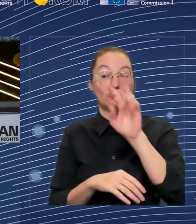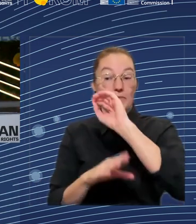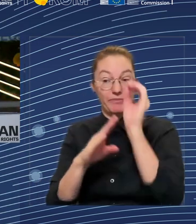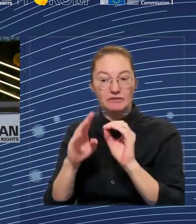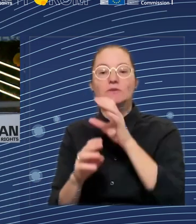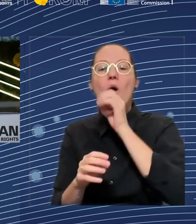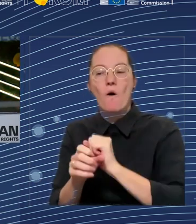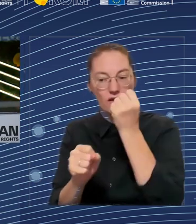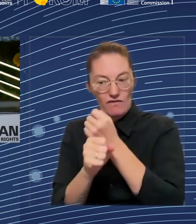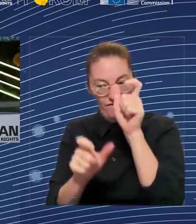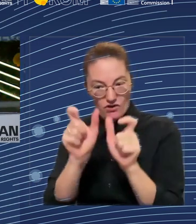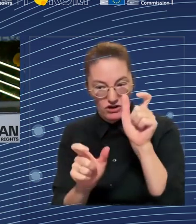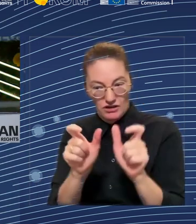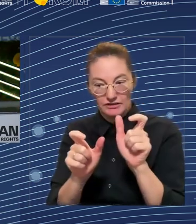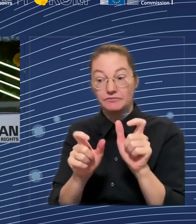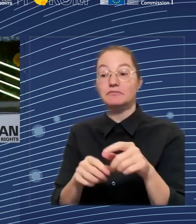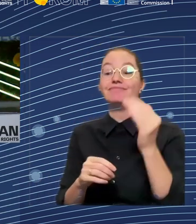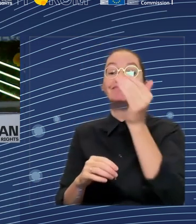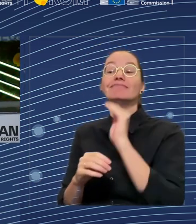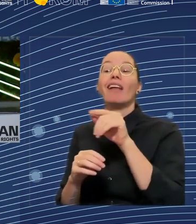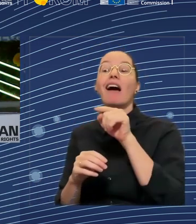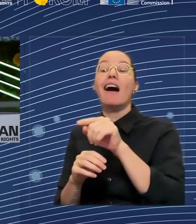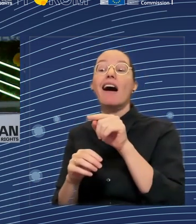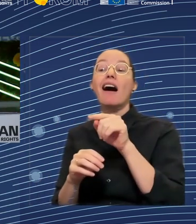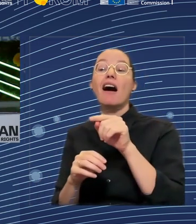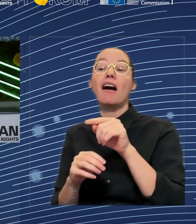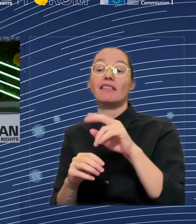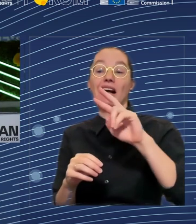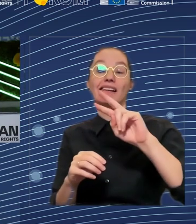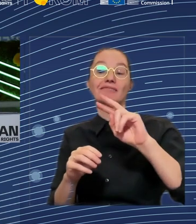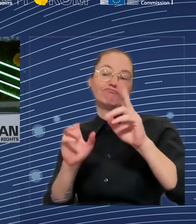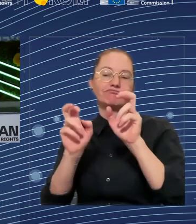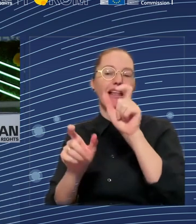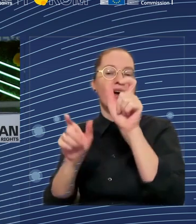group, for women, for instance, we calculated that there could be around